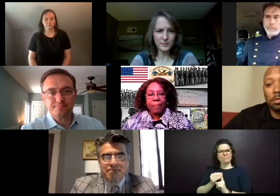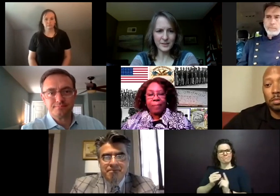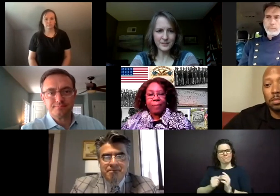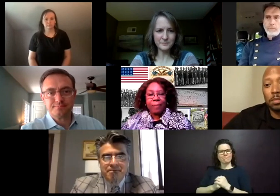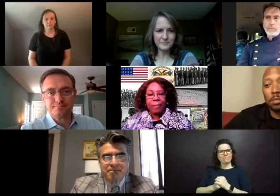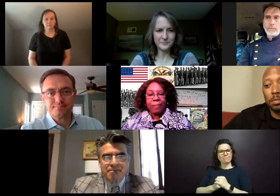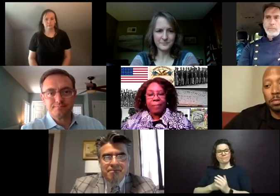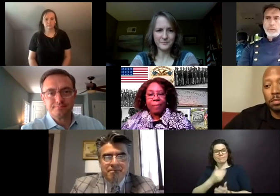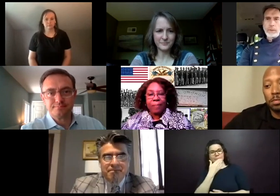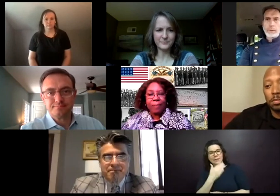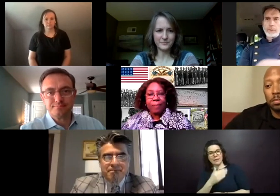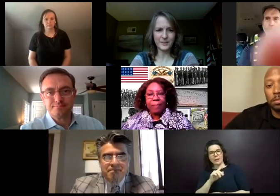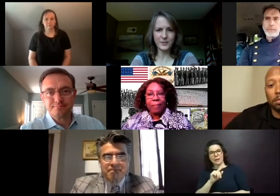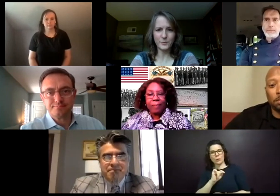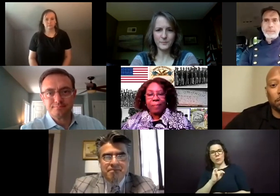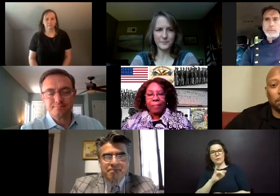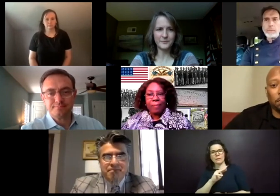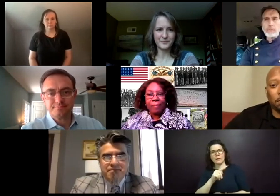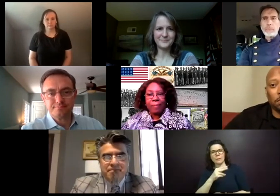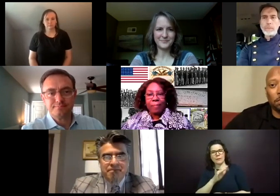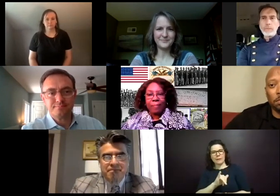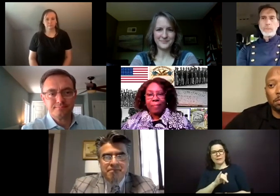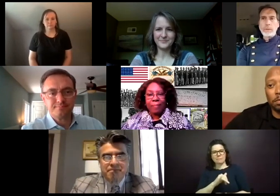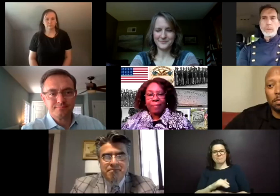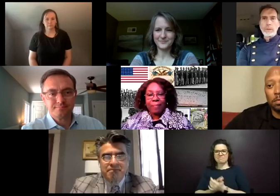Thank you, Timothy. Thank you.